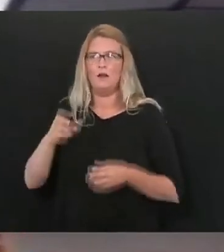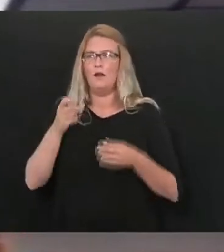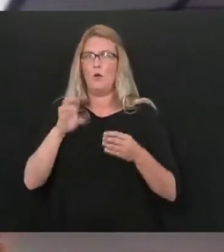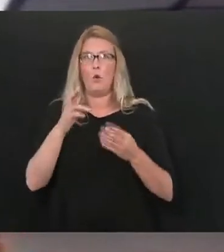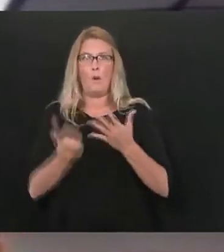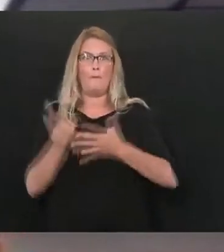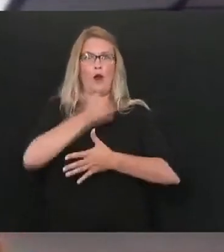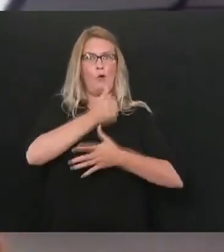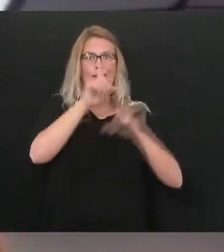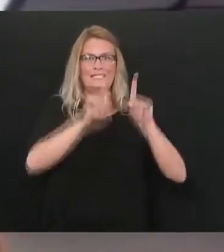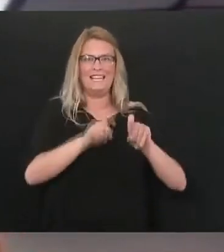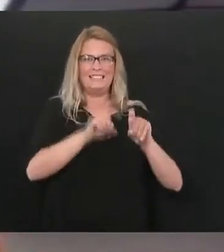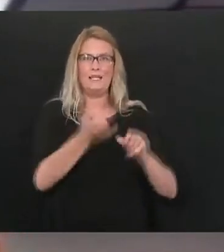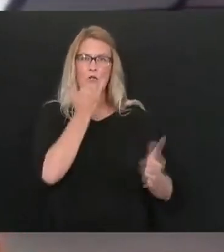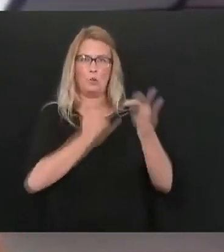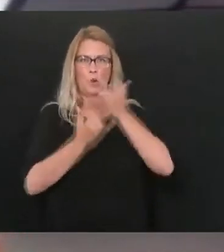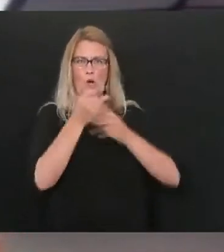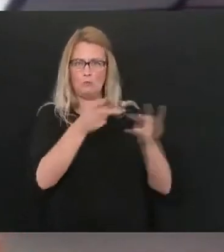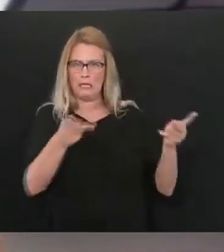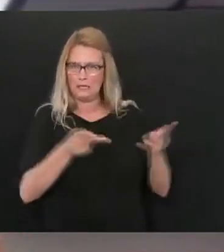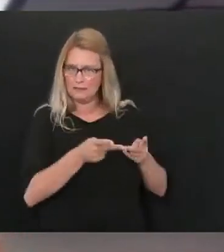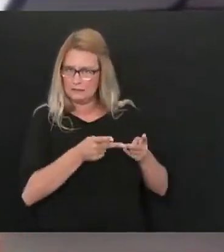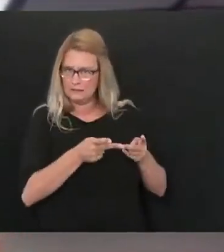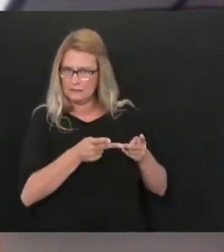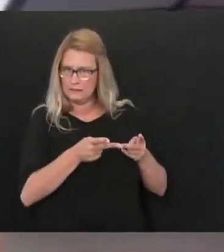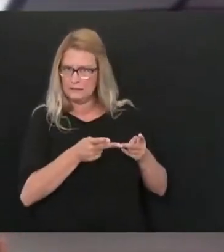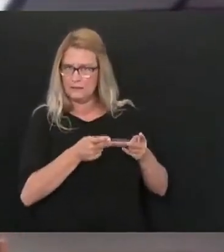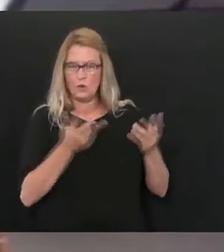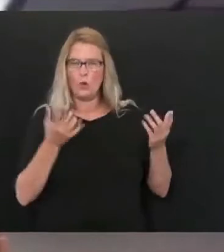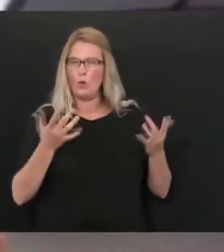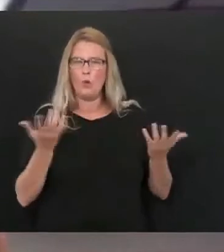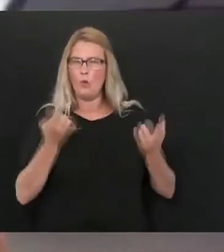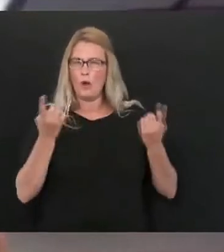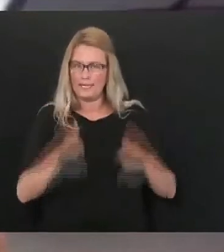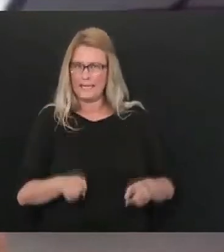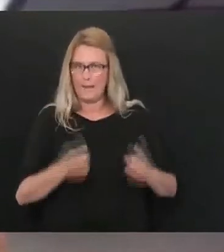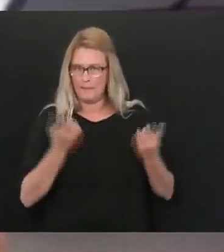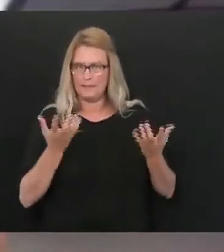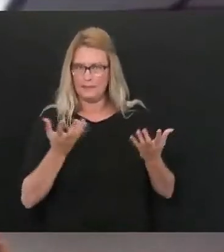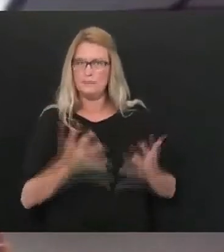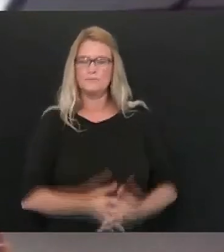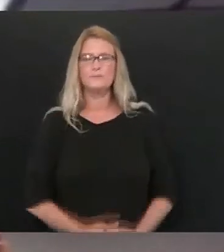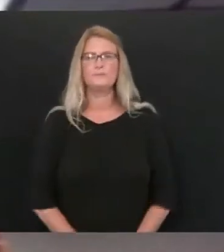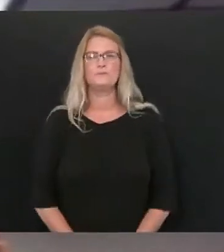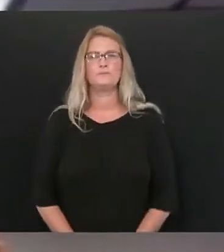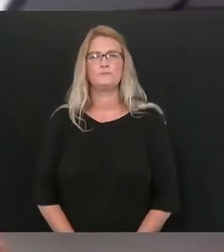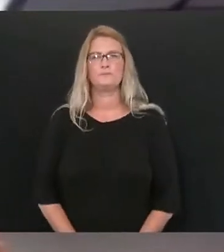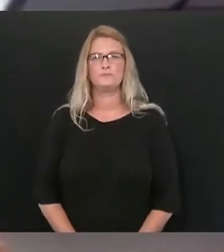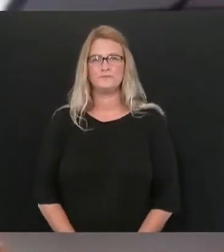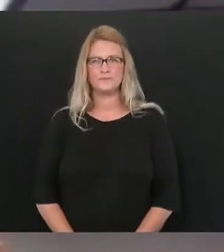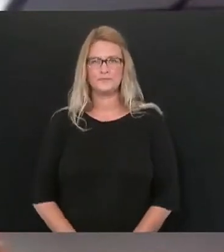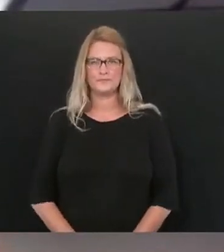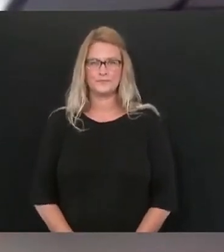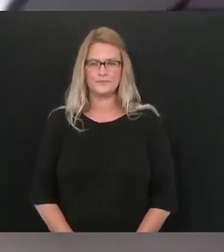testing in a place where it didn't necessarily need to happen as of yet what has been the impact of this discrepancy in the data